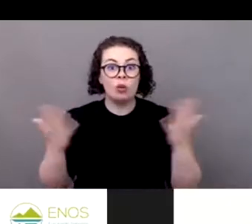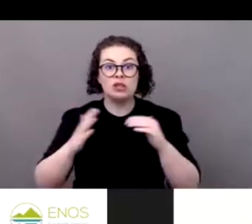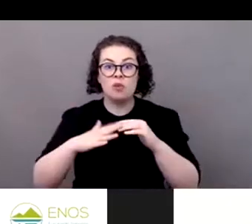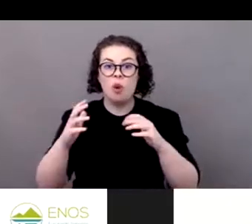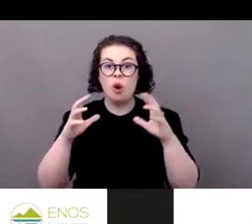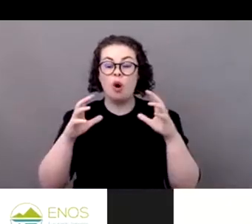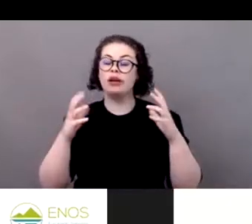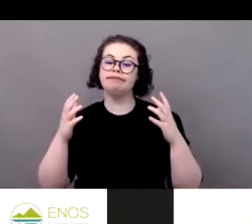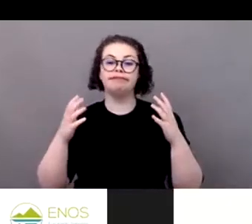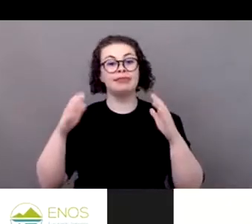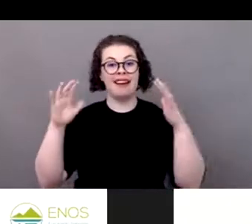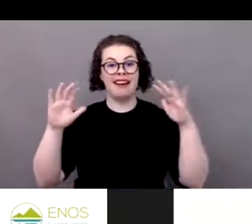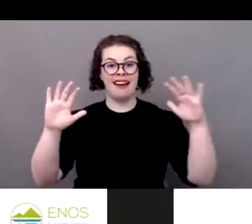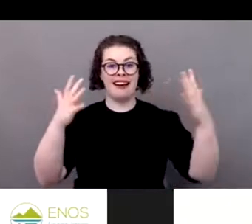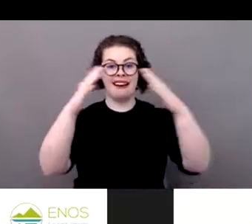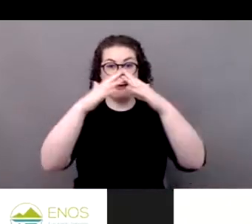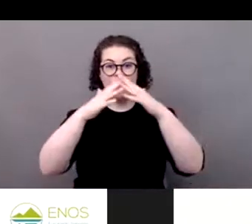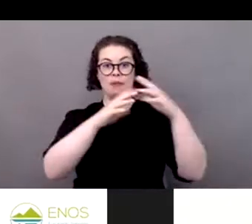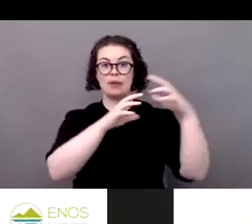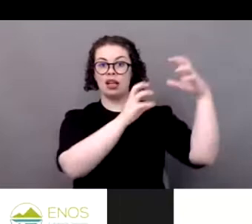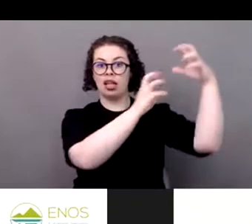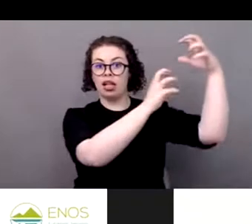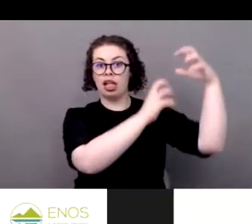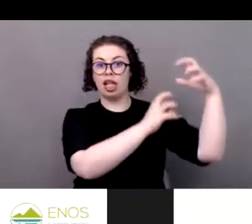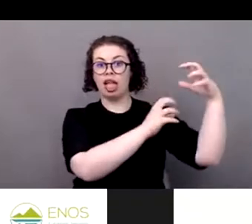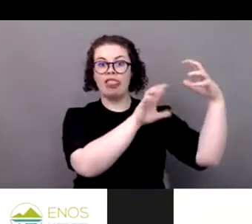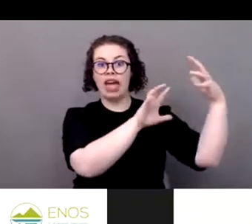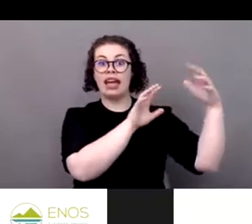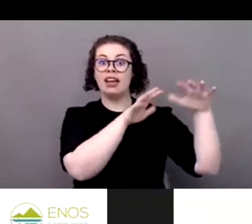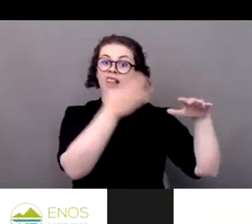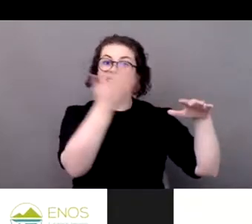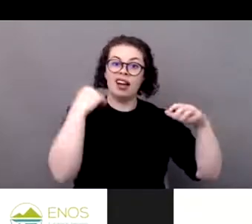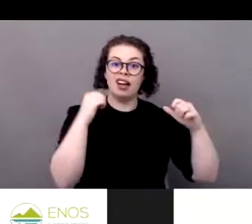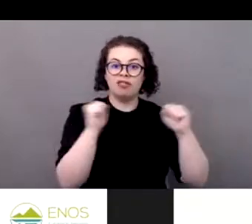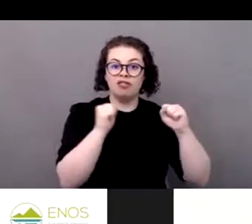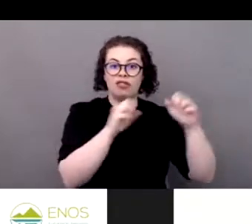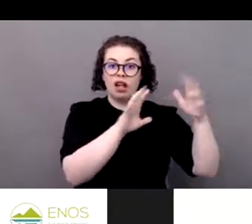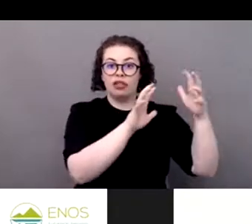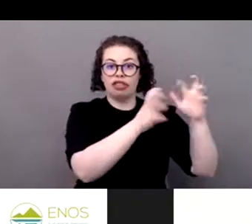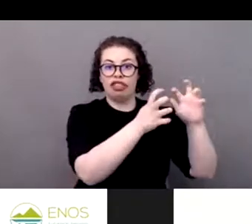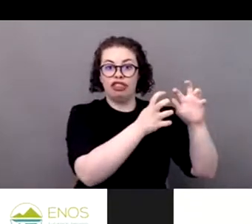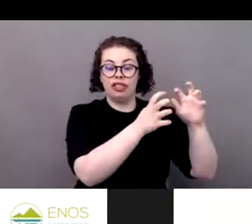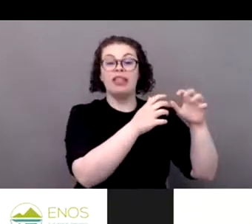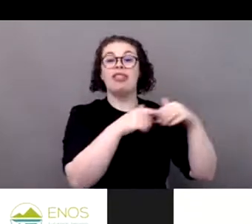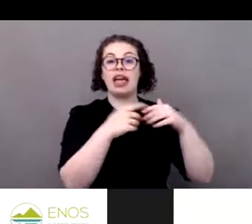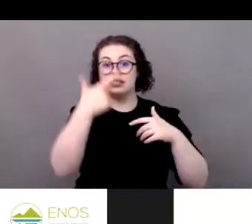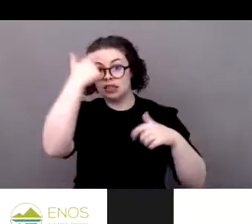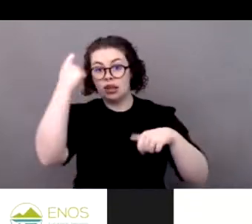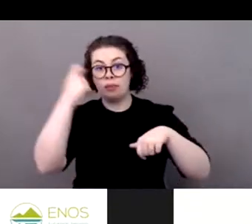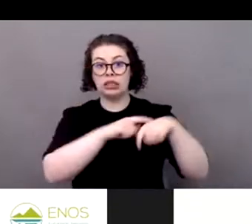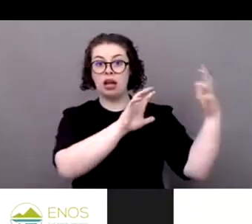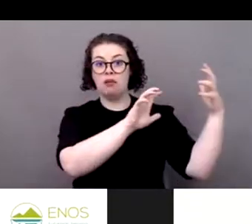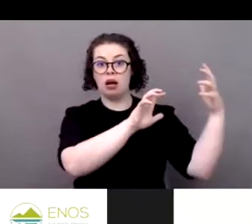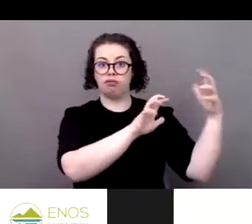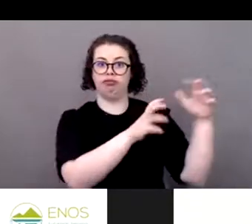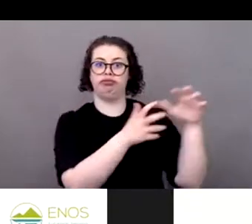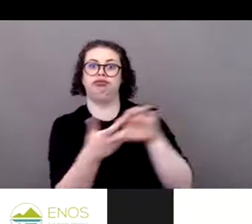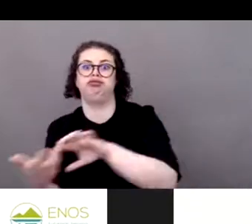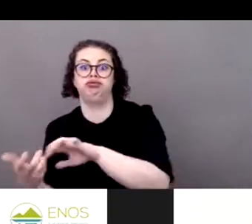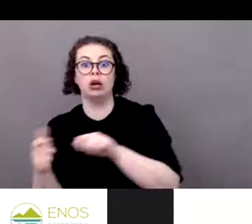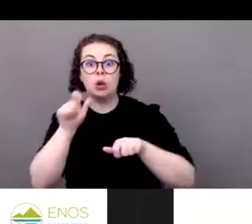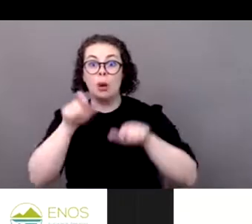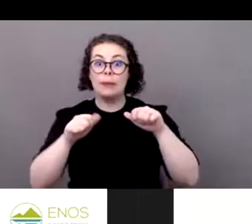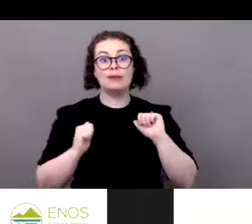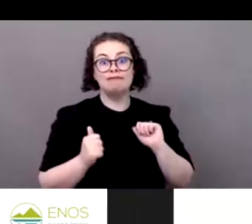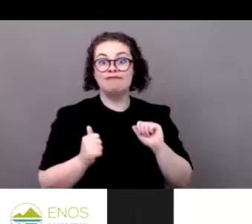all these other risks that Antille just mentioned, also when it comes to water sports such as white water, kayaking, rafting, and so on. And that's why we're very